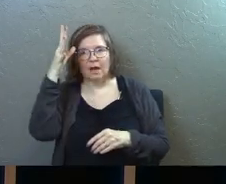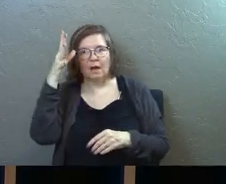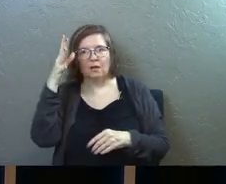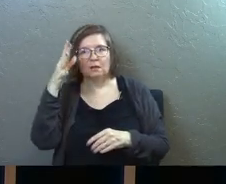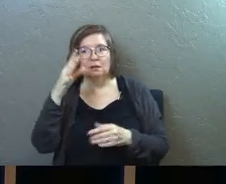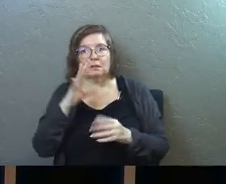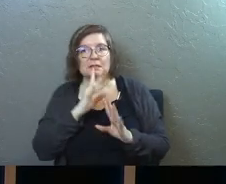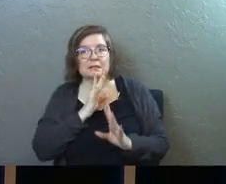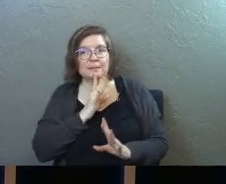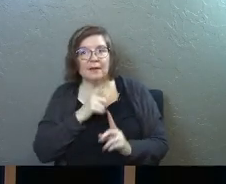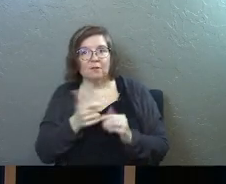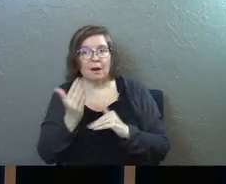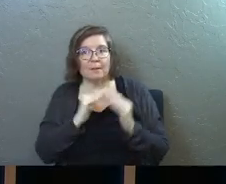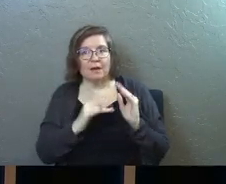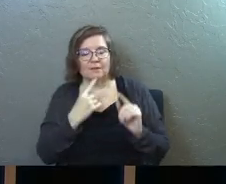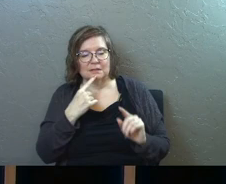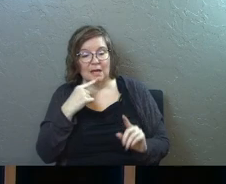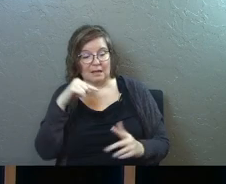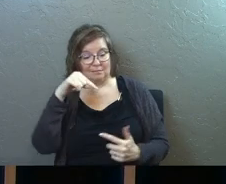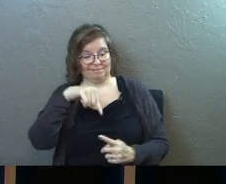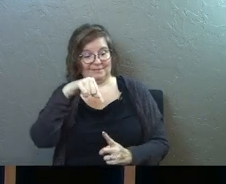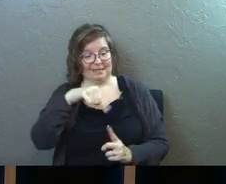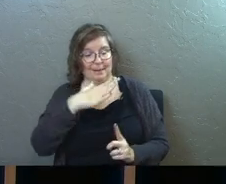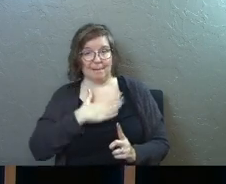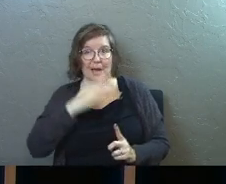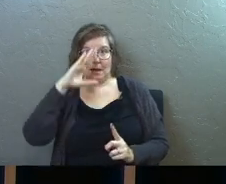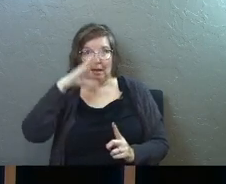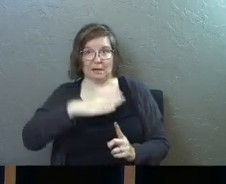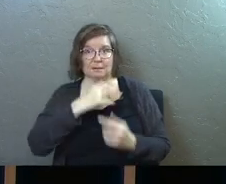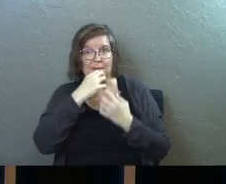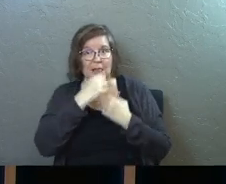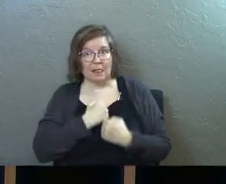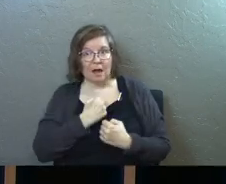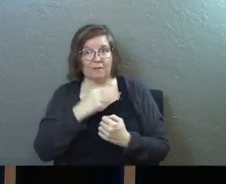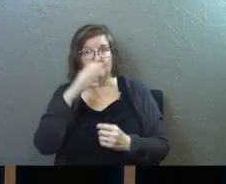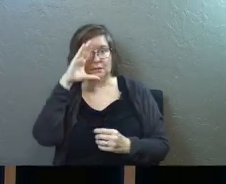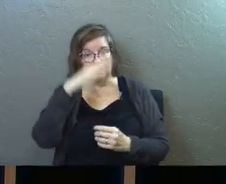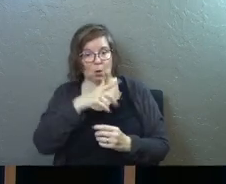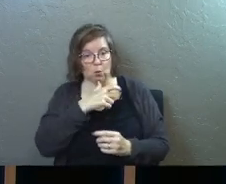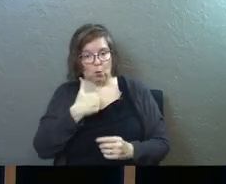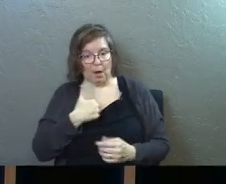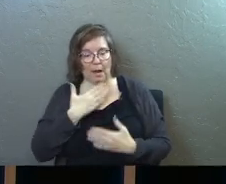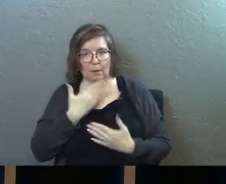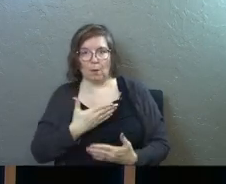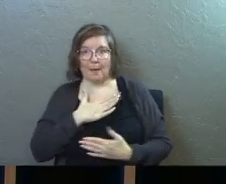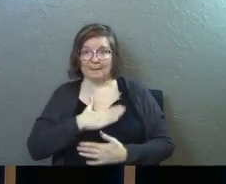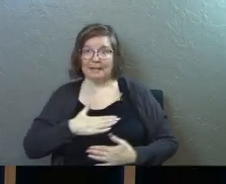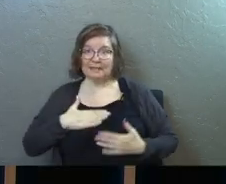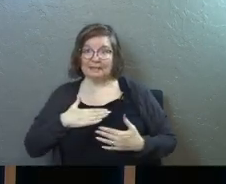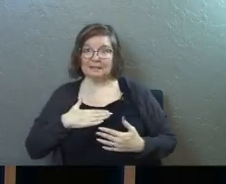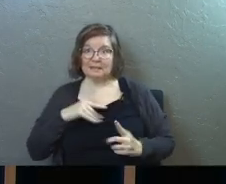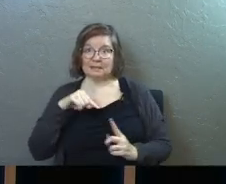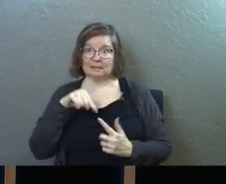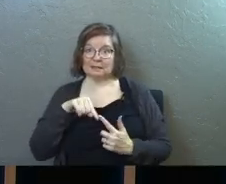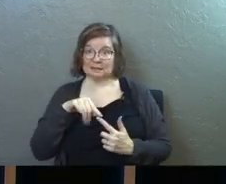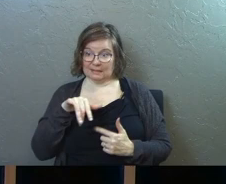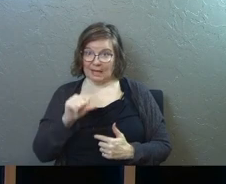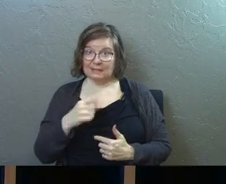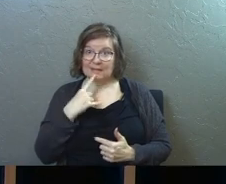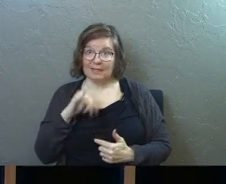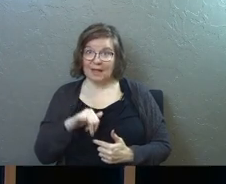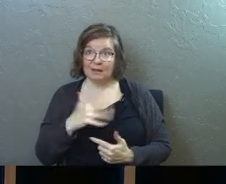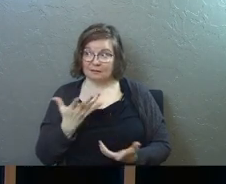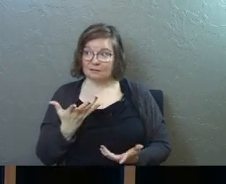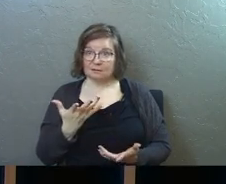speaks from heaven and says this is my beloved son in whom I am well pleased yes